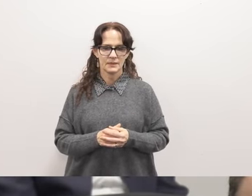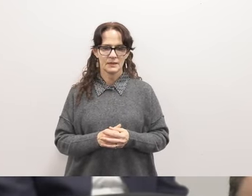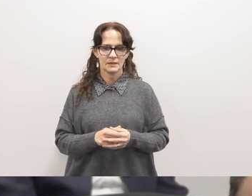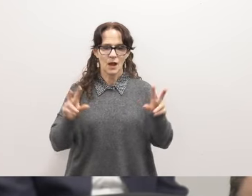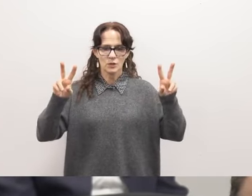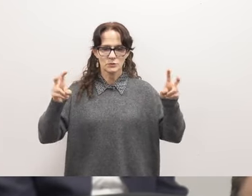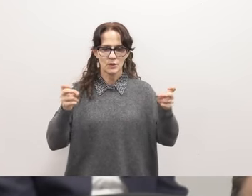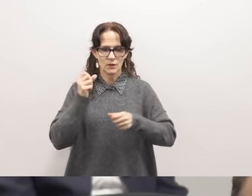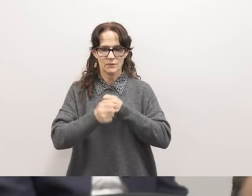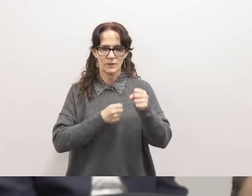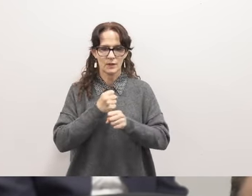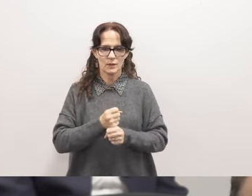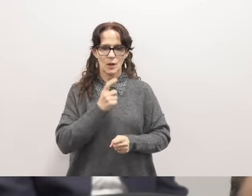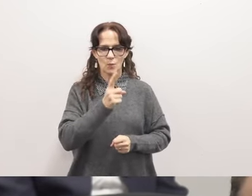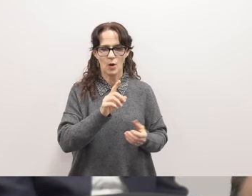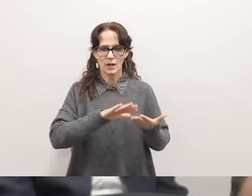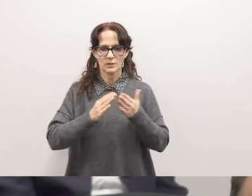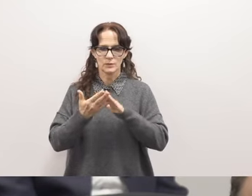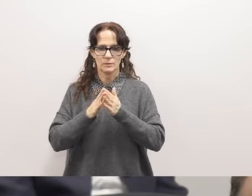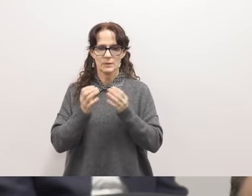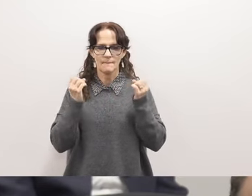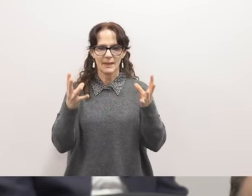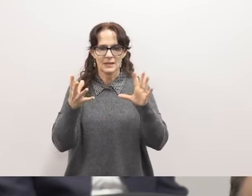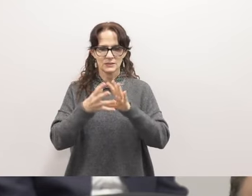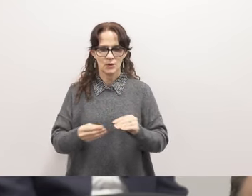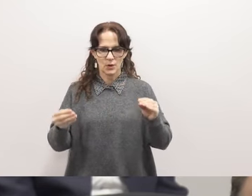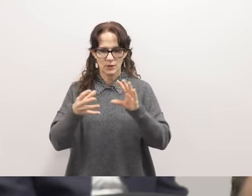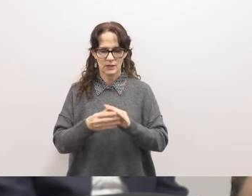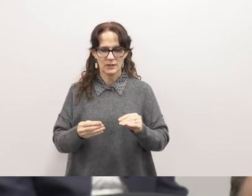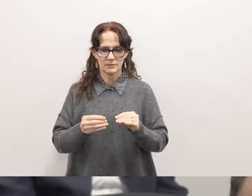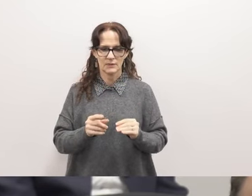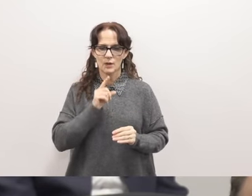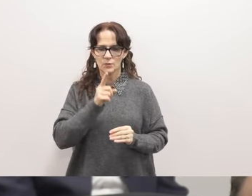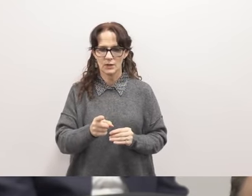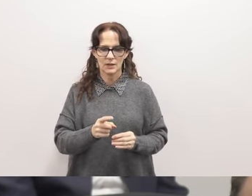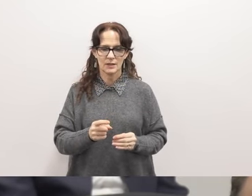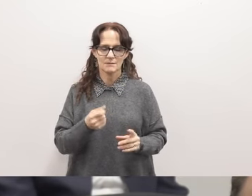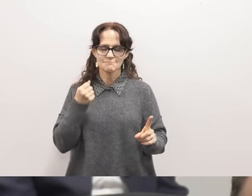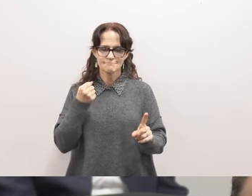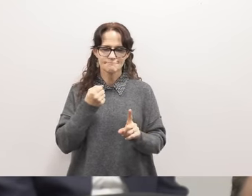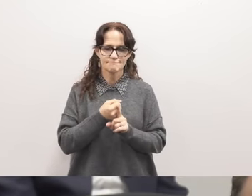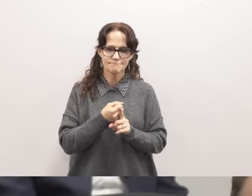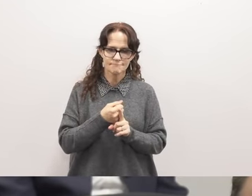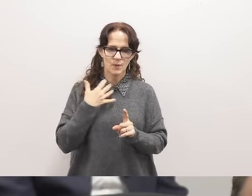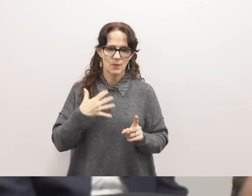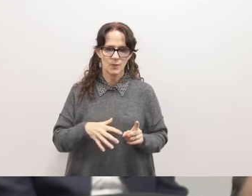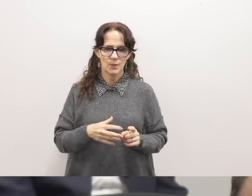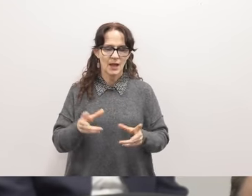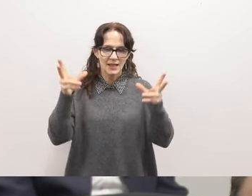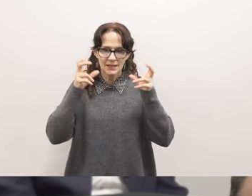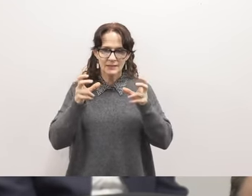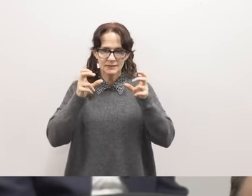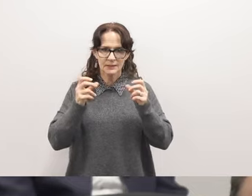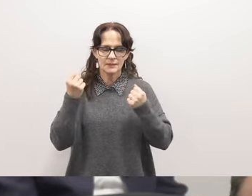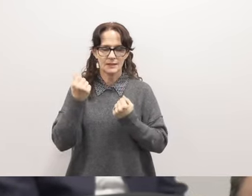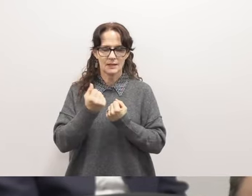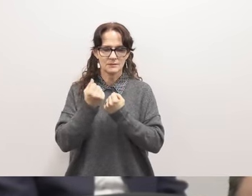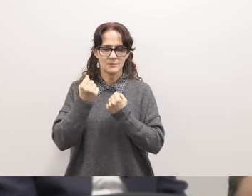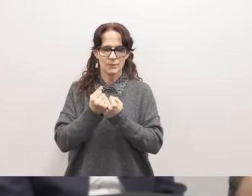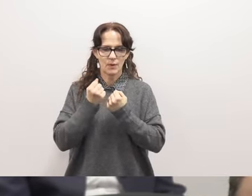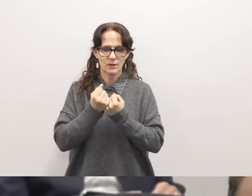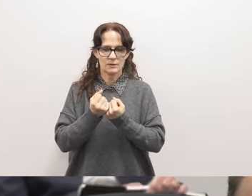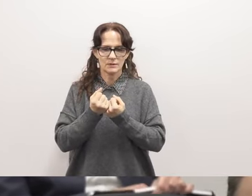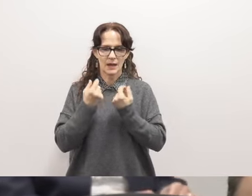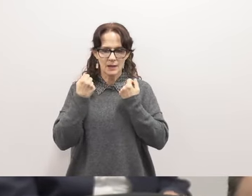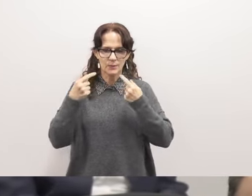of the year one community many stories it's been truly impactful to listen to lift up and amplify student